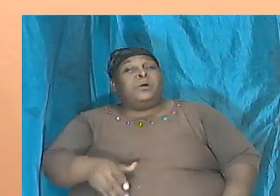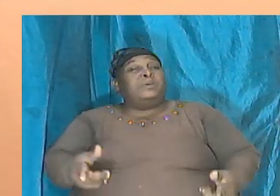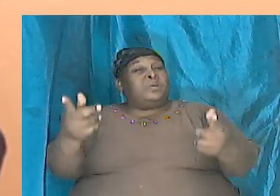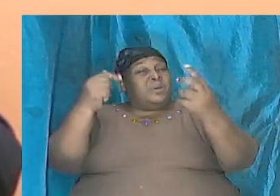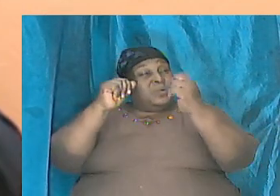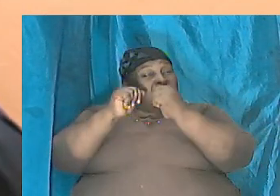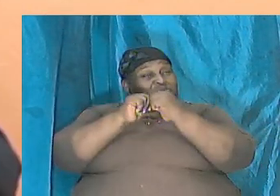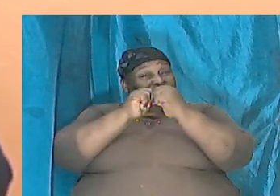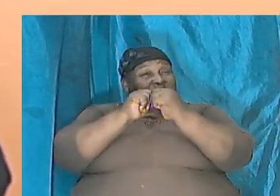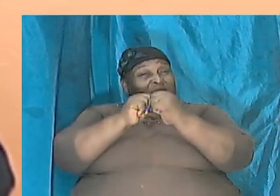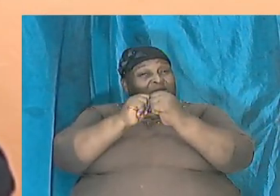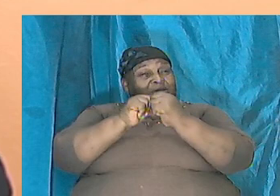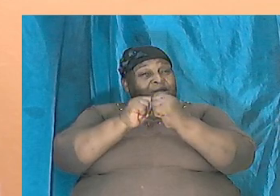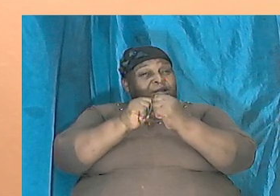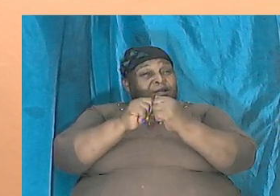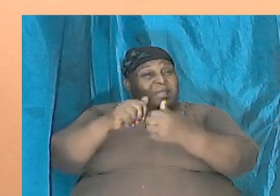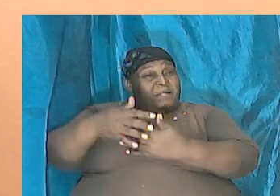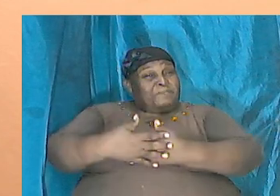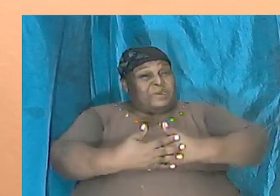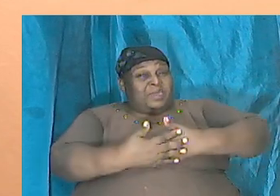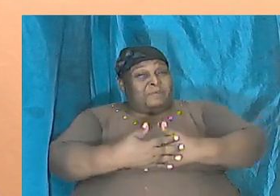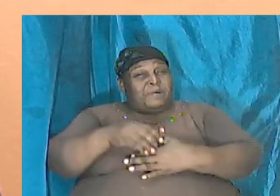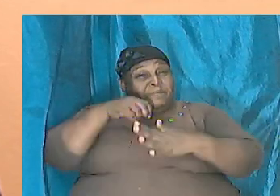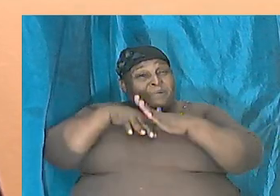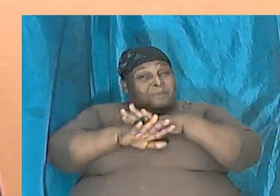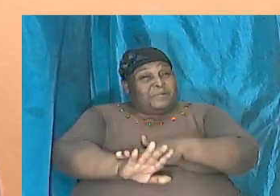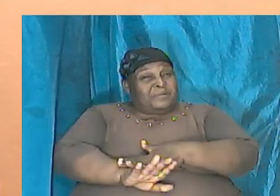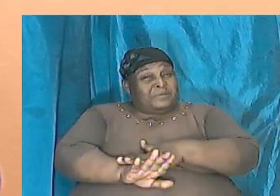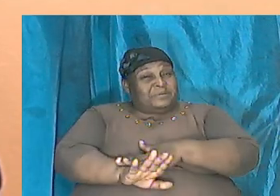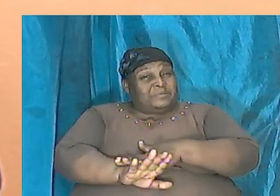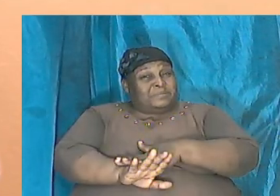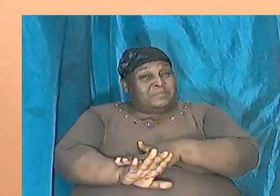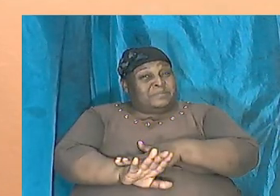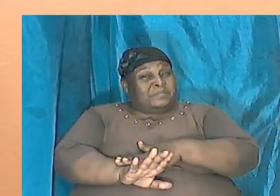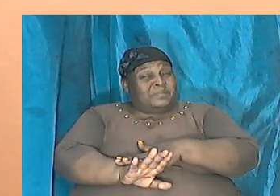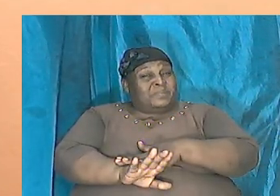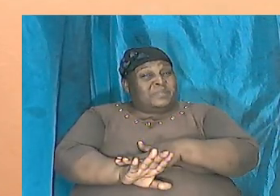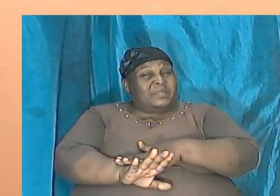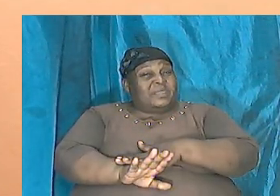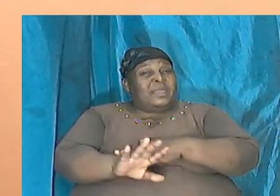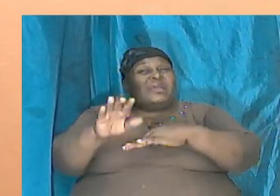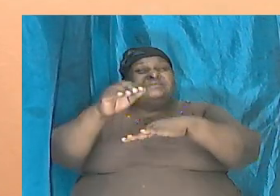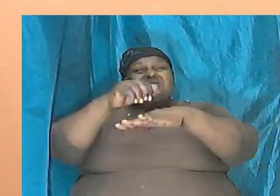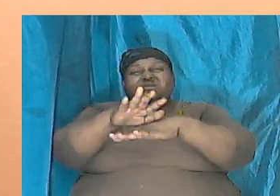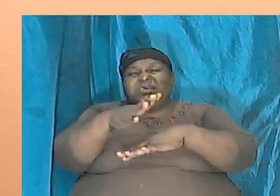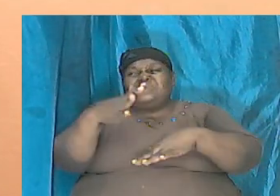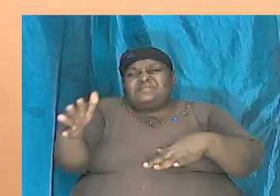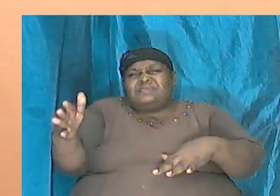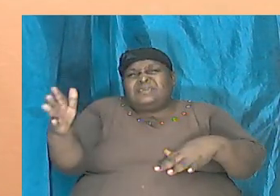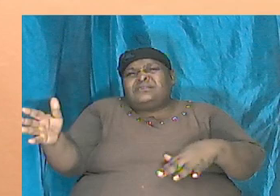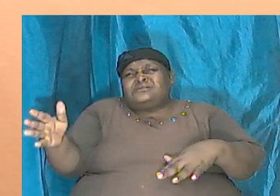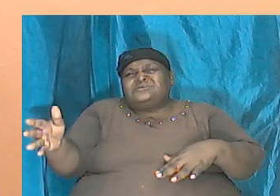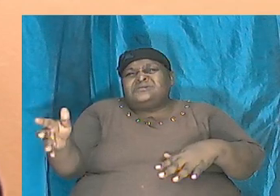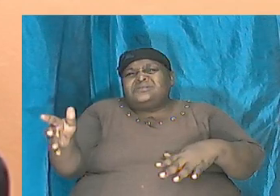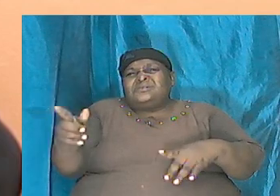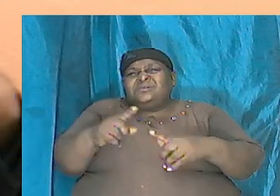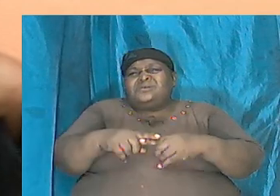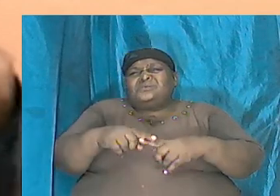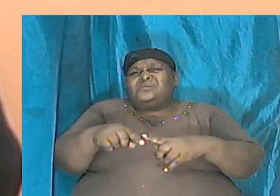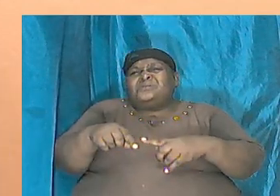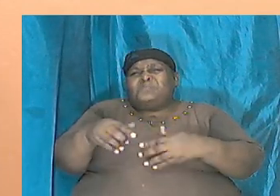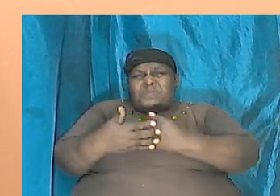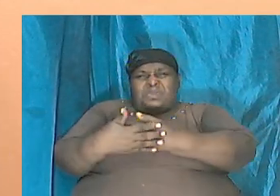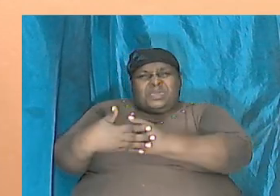child is born and we send things over to this child that